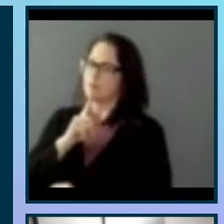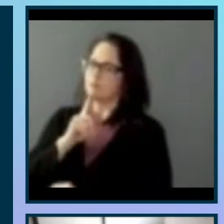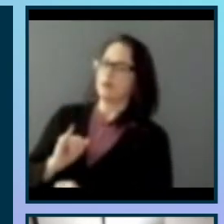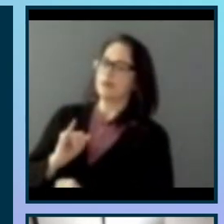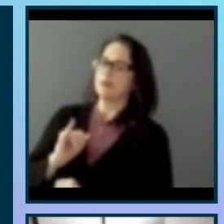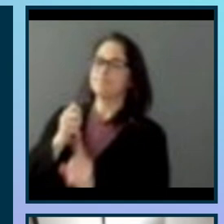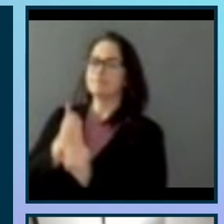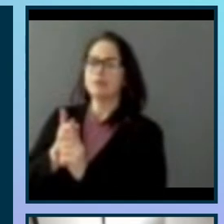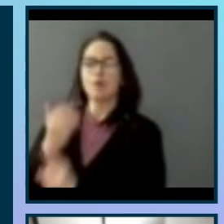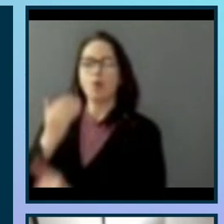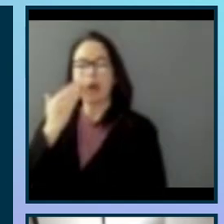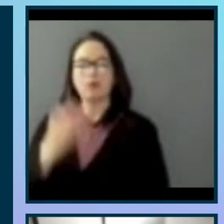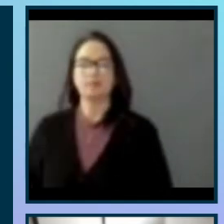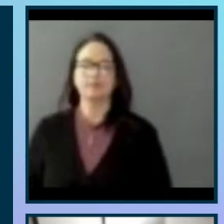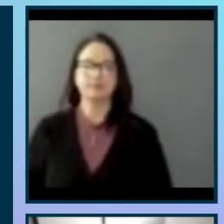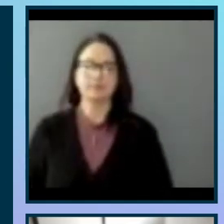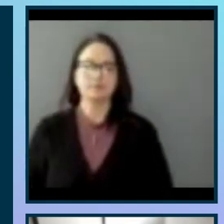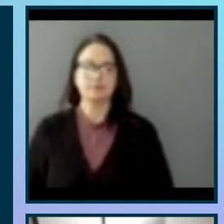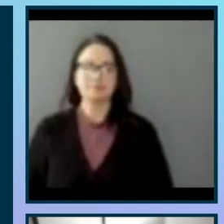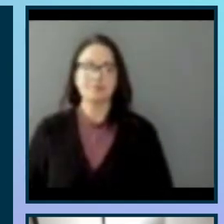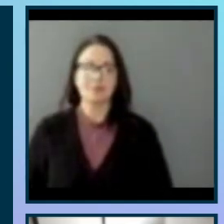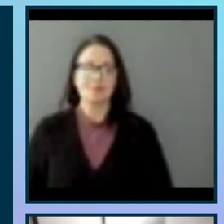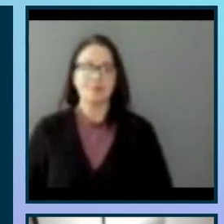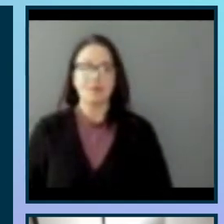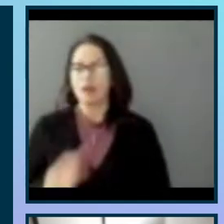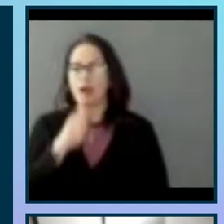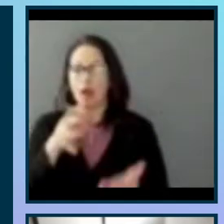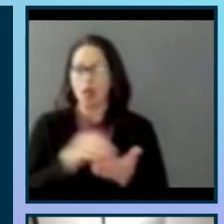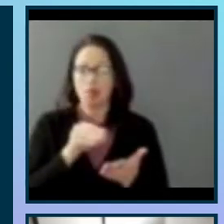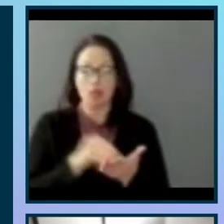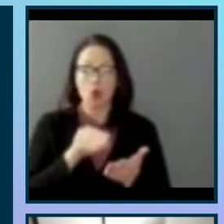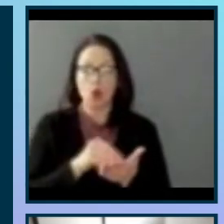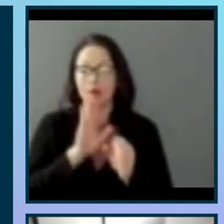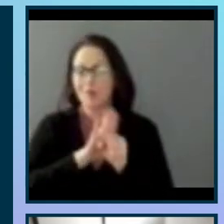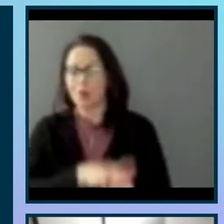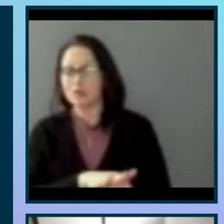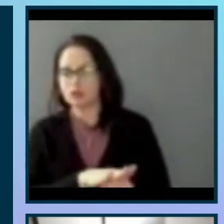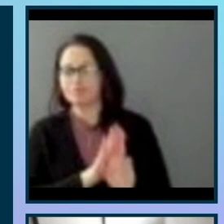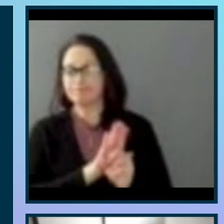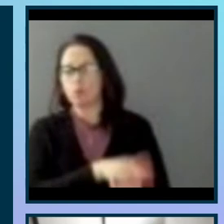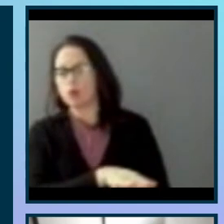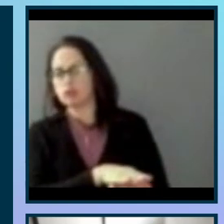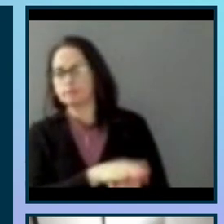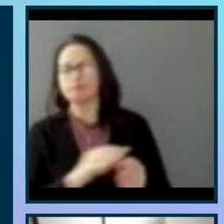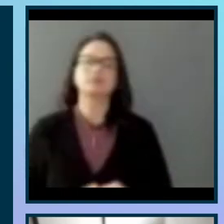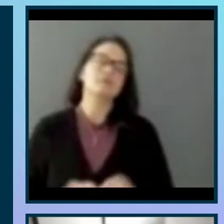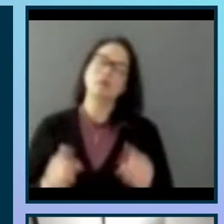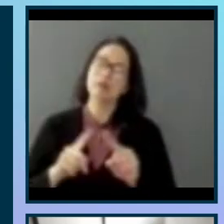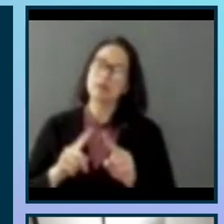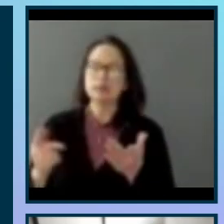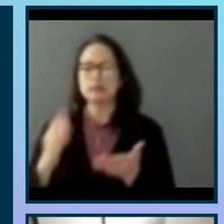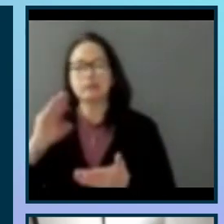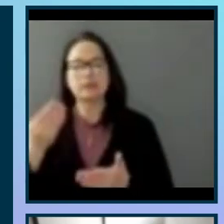Unlearning oppression. Some everyday practices seem normal and go unquestioned, but discriminate against minorities.